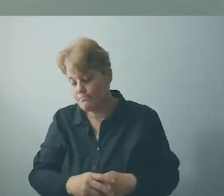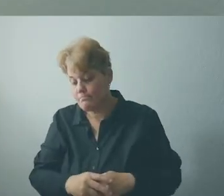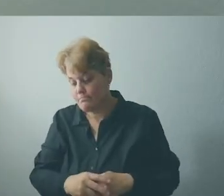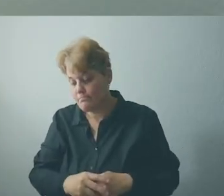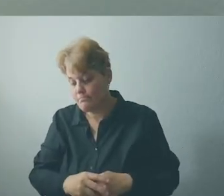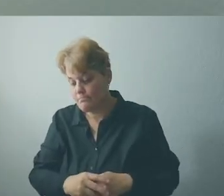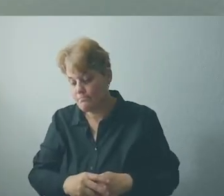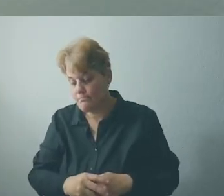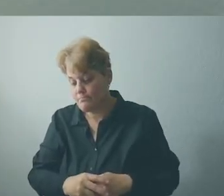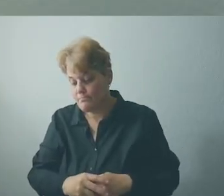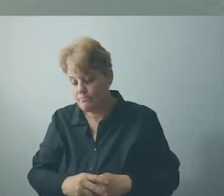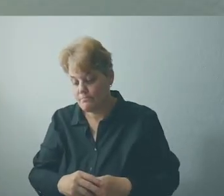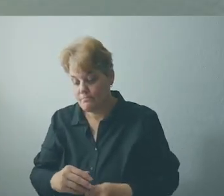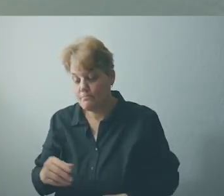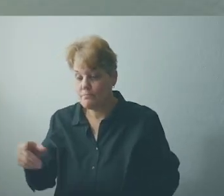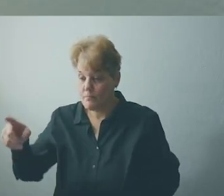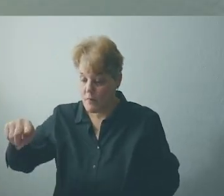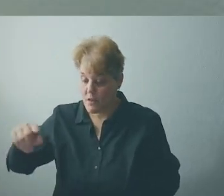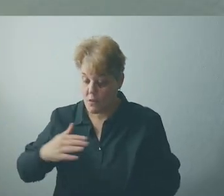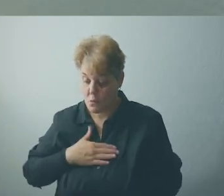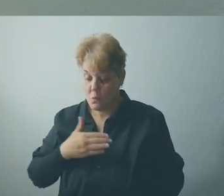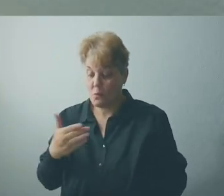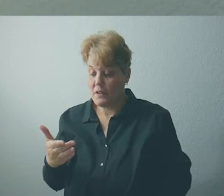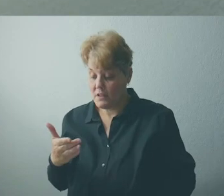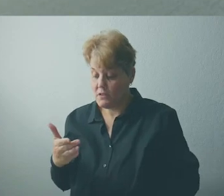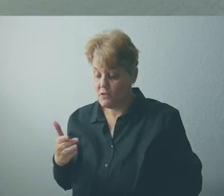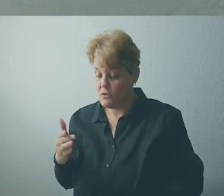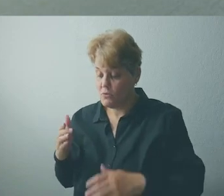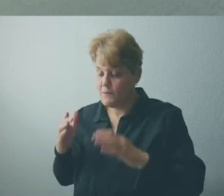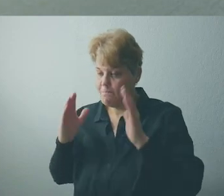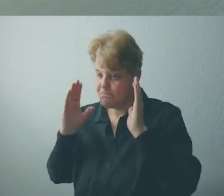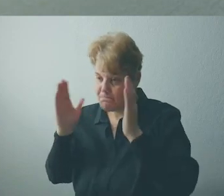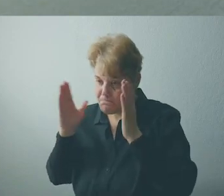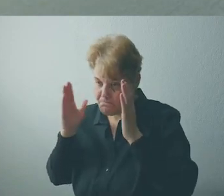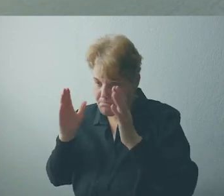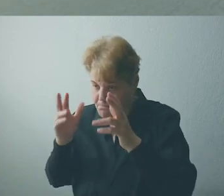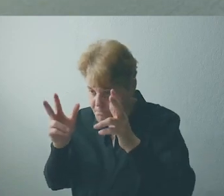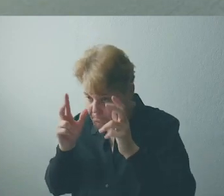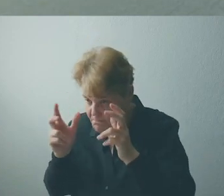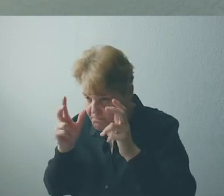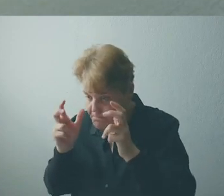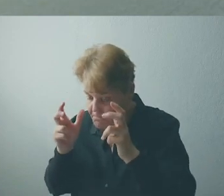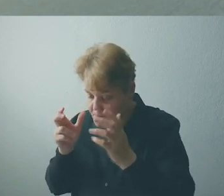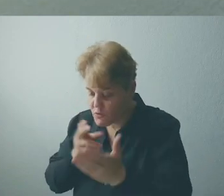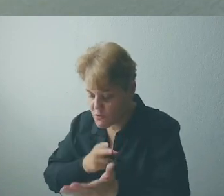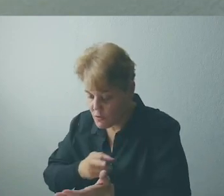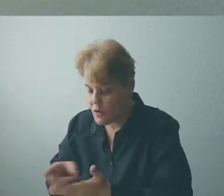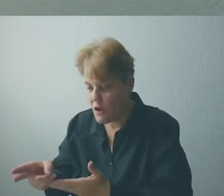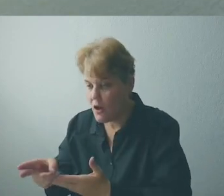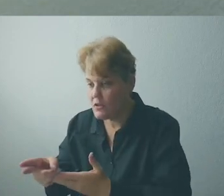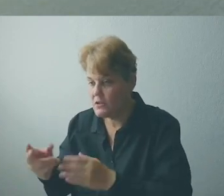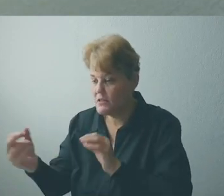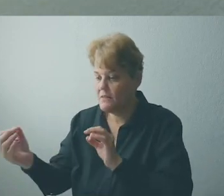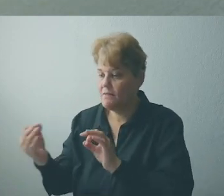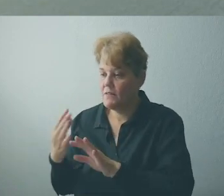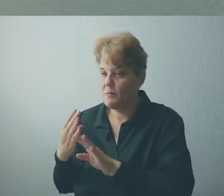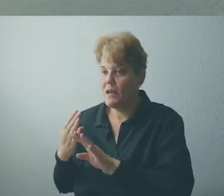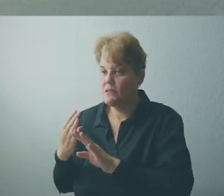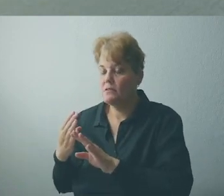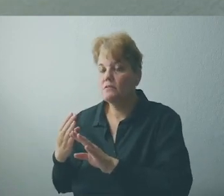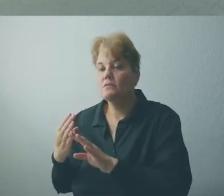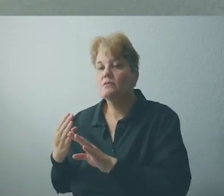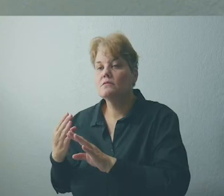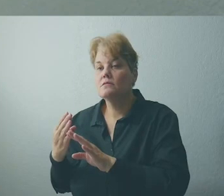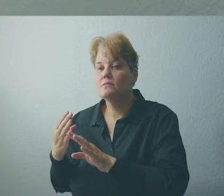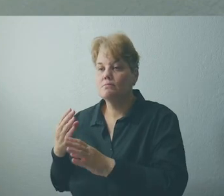with others. So there are three challenges for us this week. May the Lord help us as